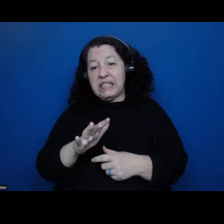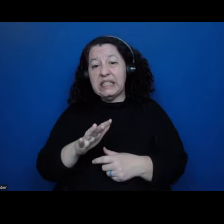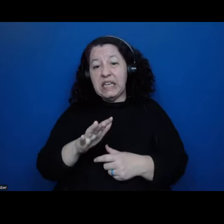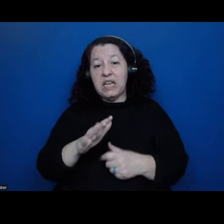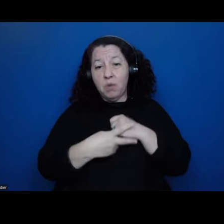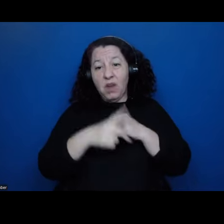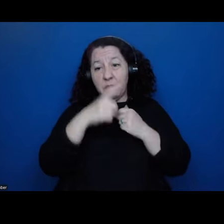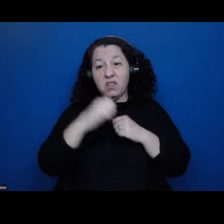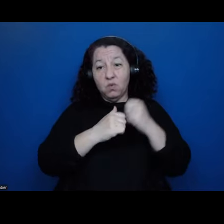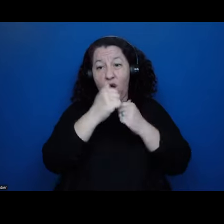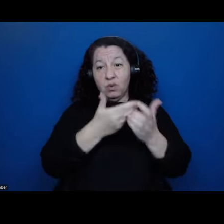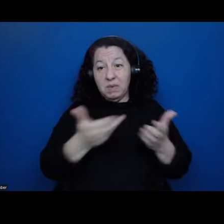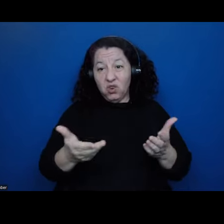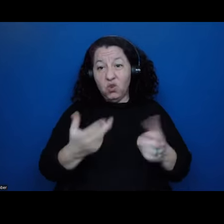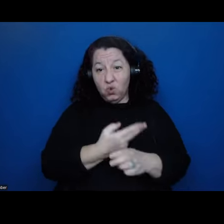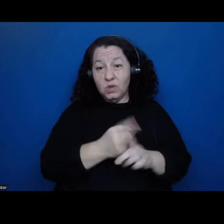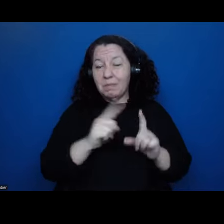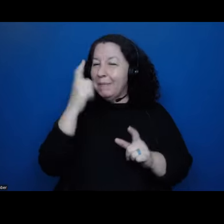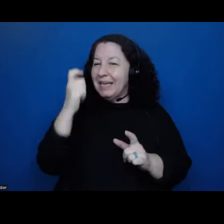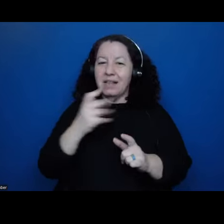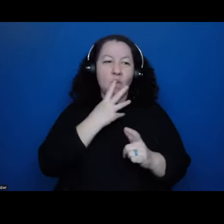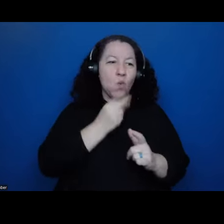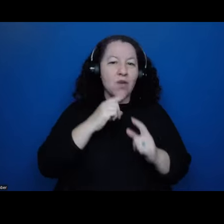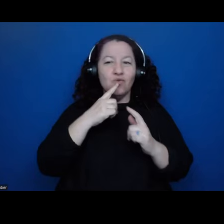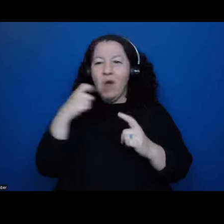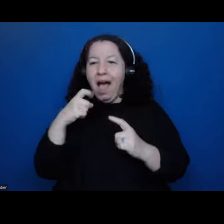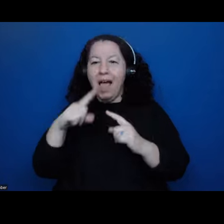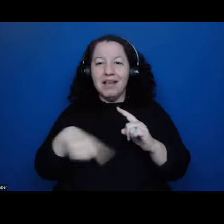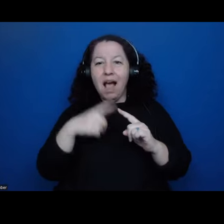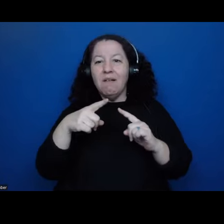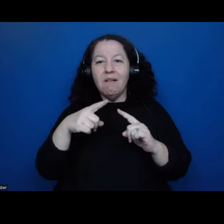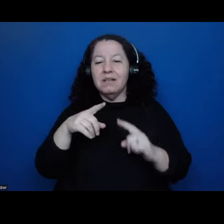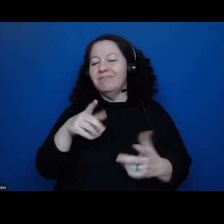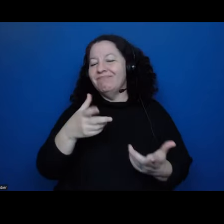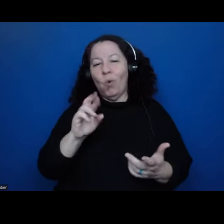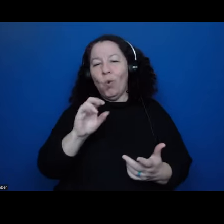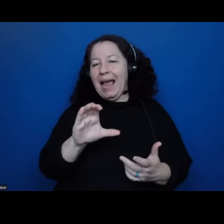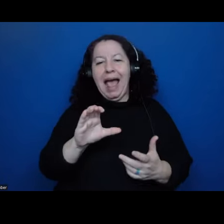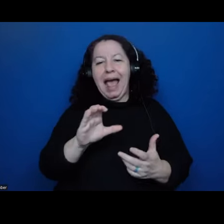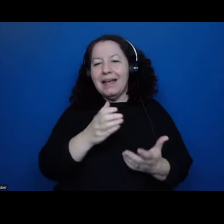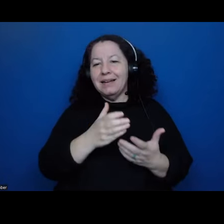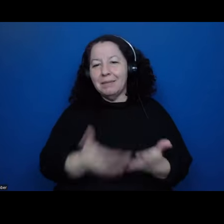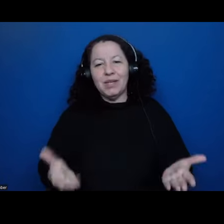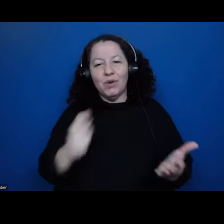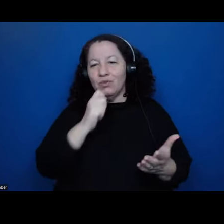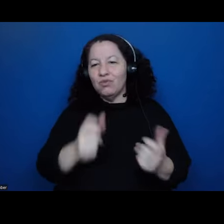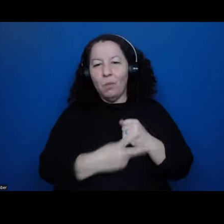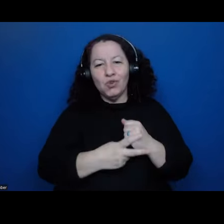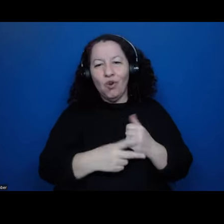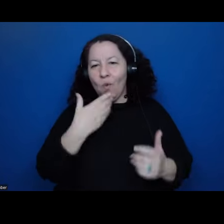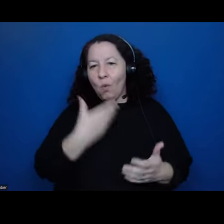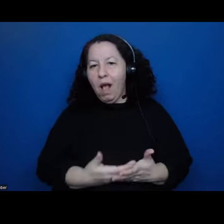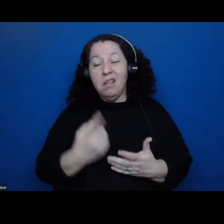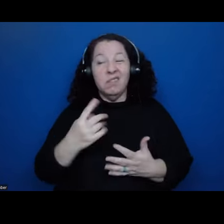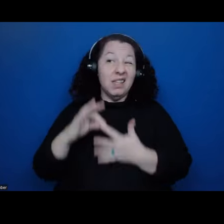dry cycles, organics usually do not preserve very well. Um, a, a, exception to that is in some